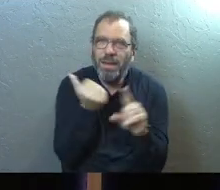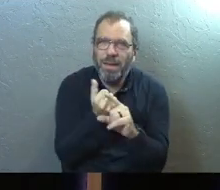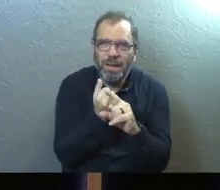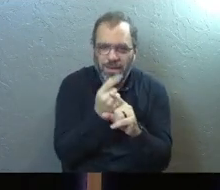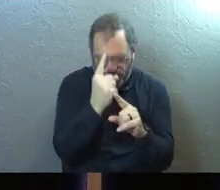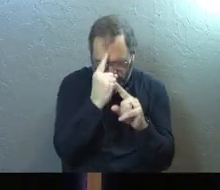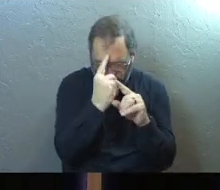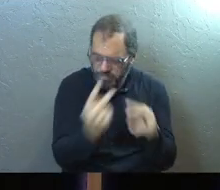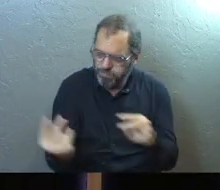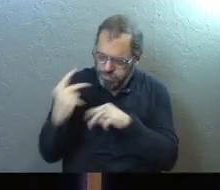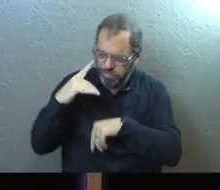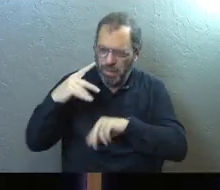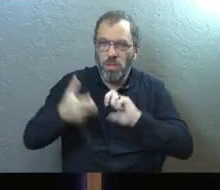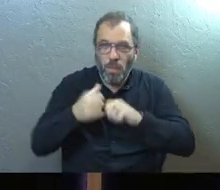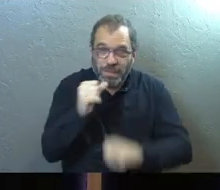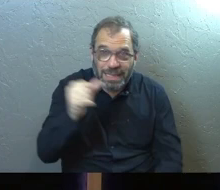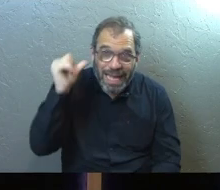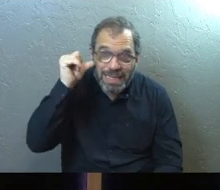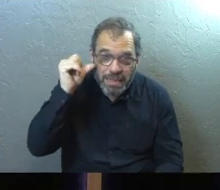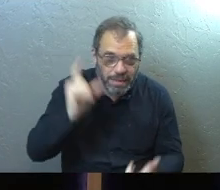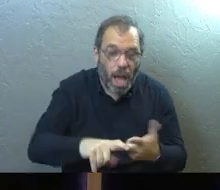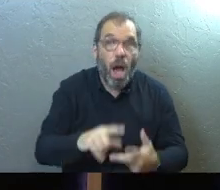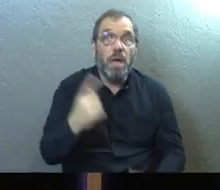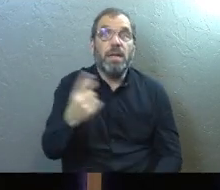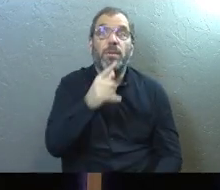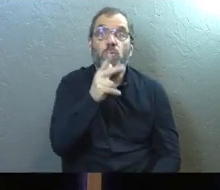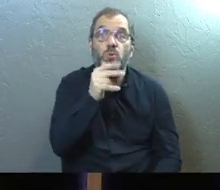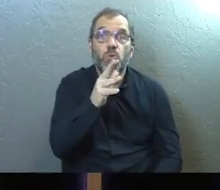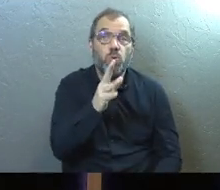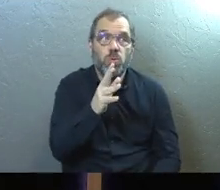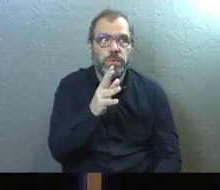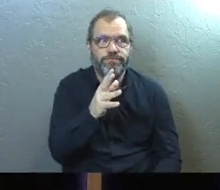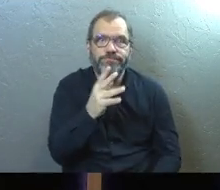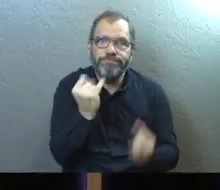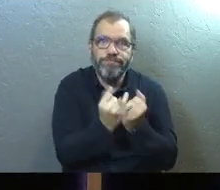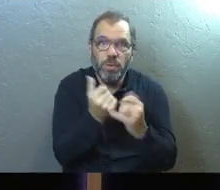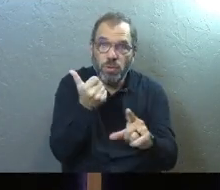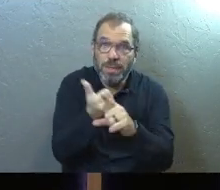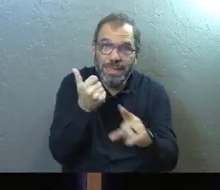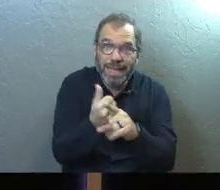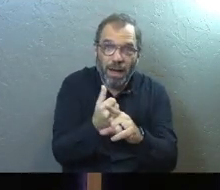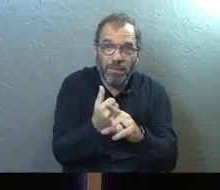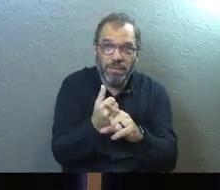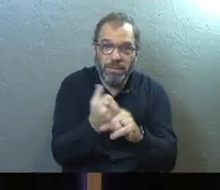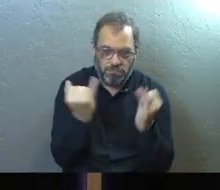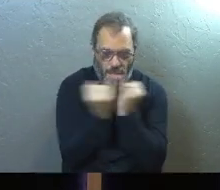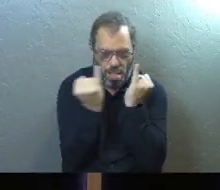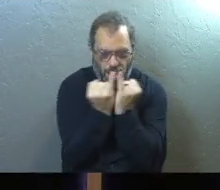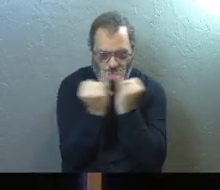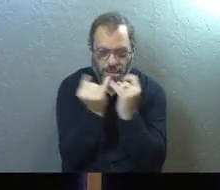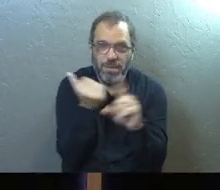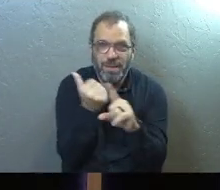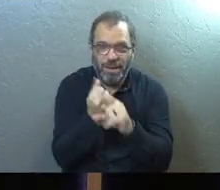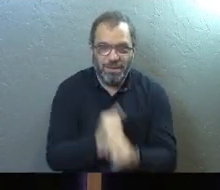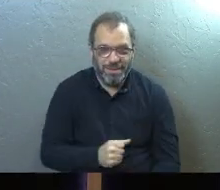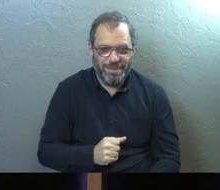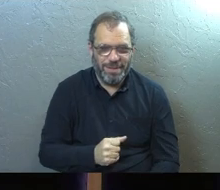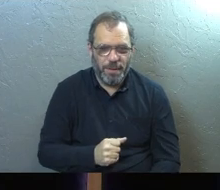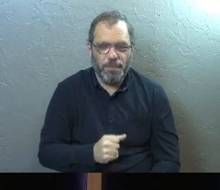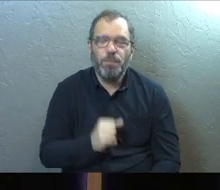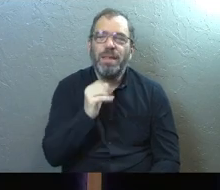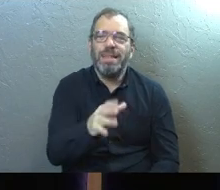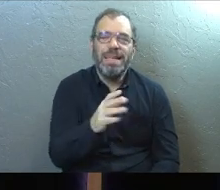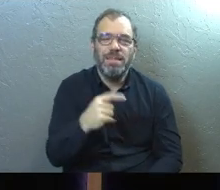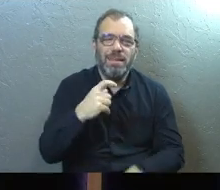They bring back the problems of yesterday. Somebody is talking. Who is talking to you? Yourself is talking to you. This is the